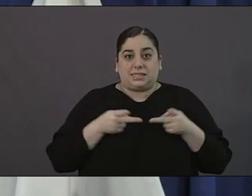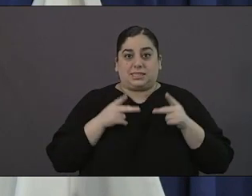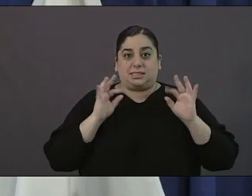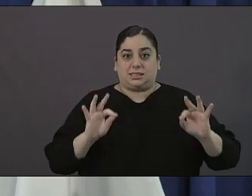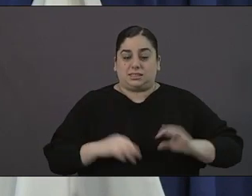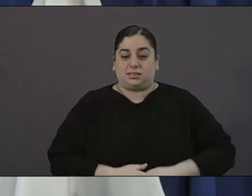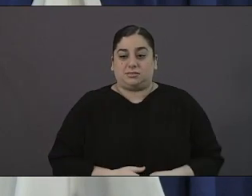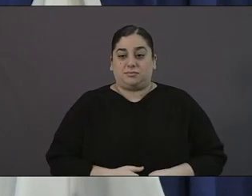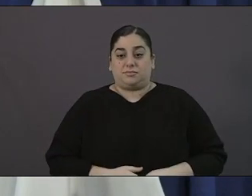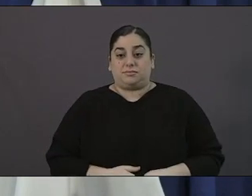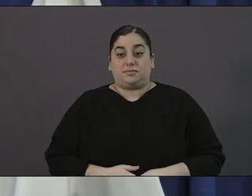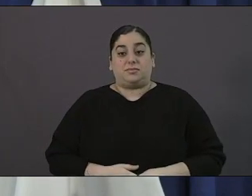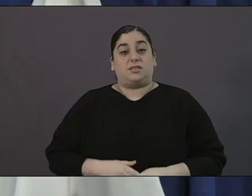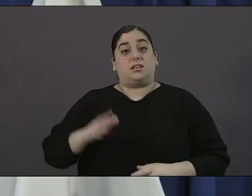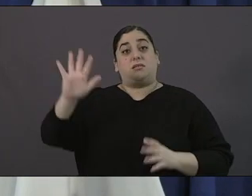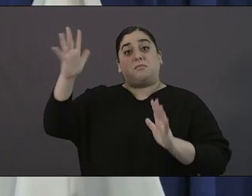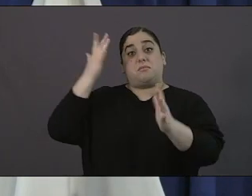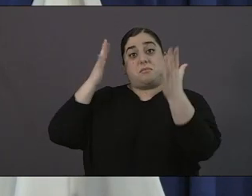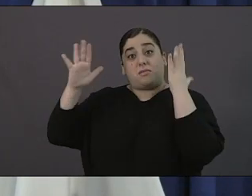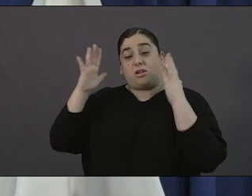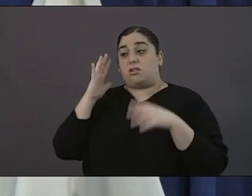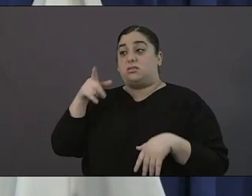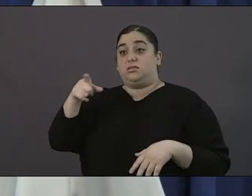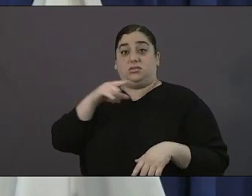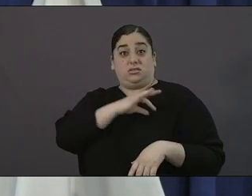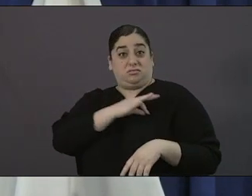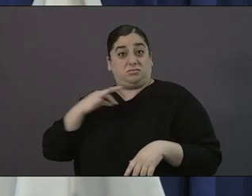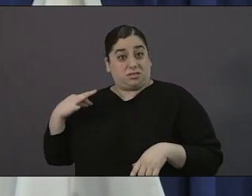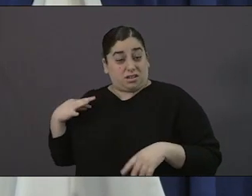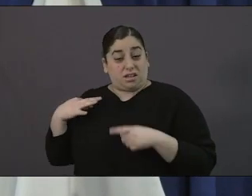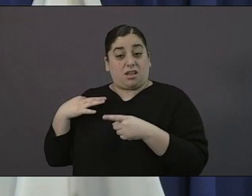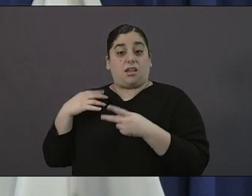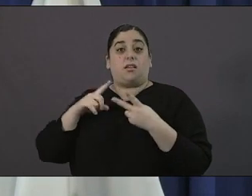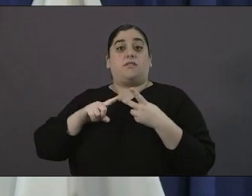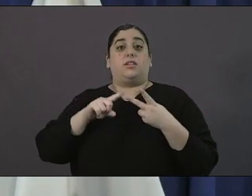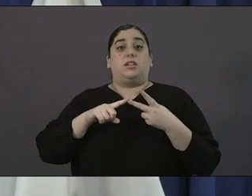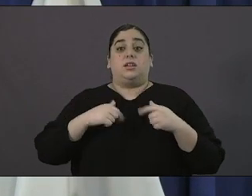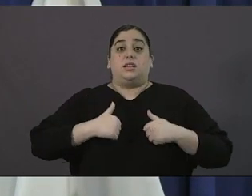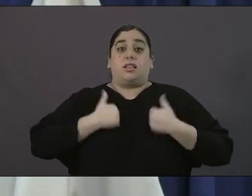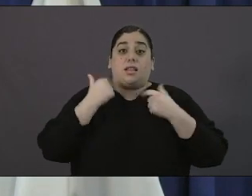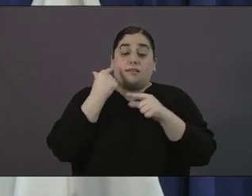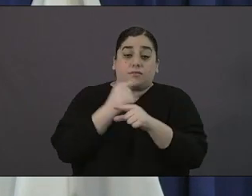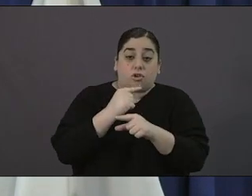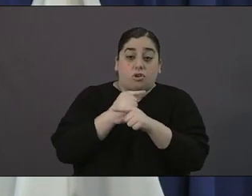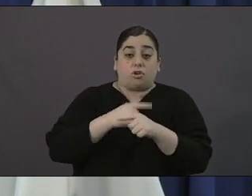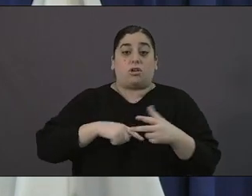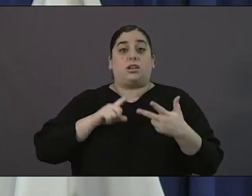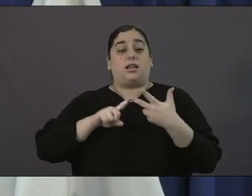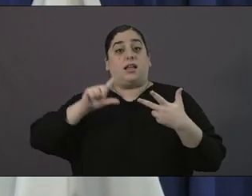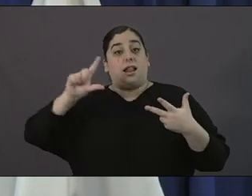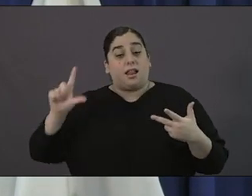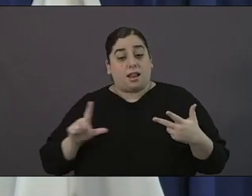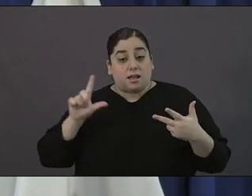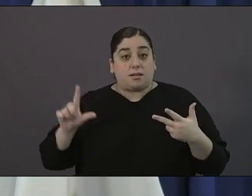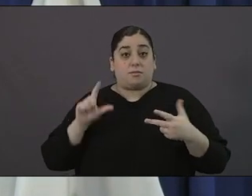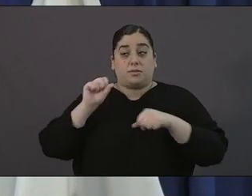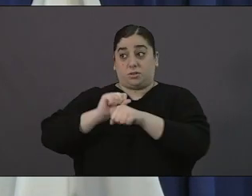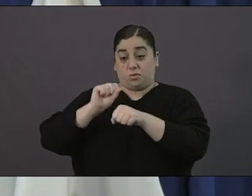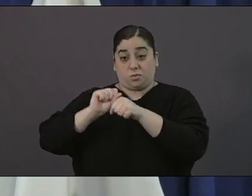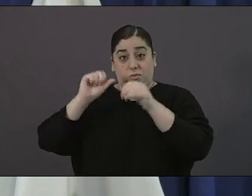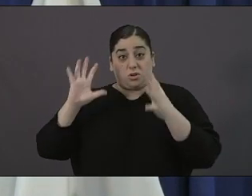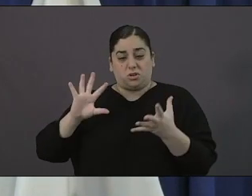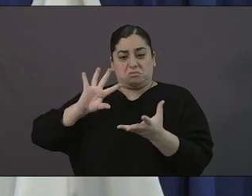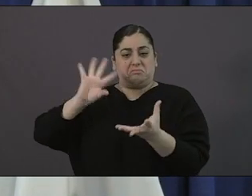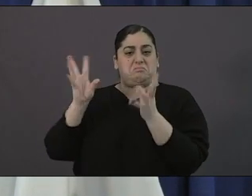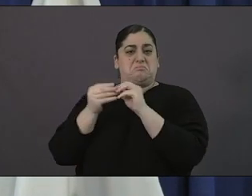been volunteering to help out we've had about 40 different city employees who have been there helping out on operation uh